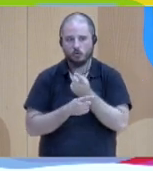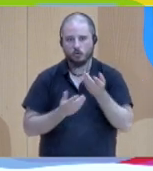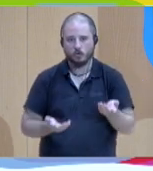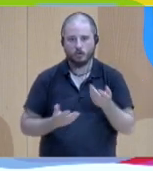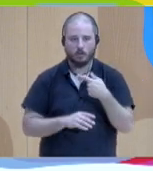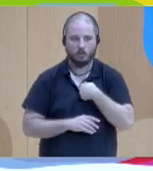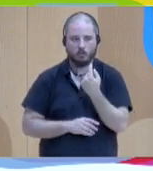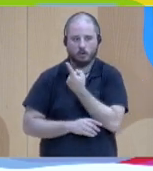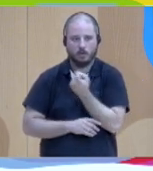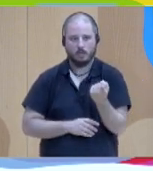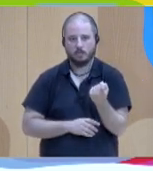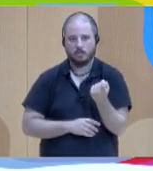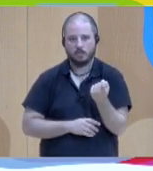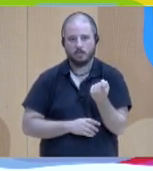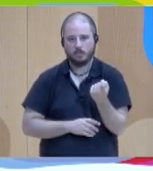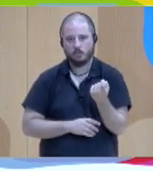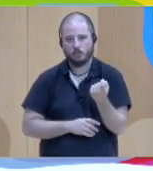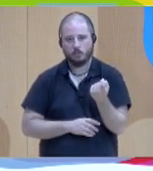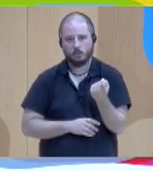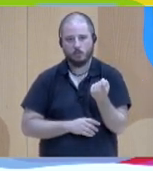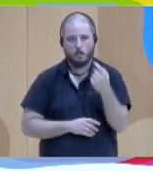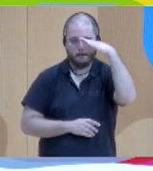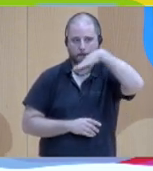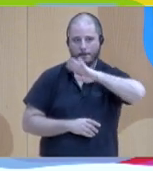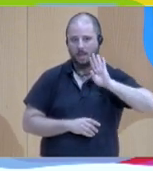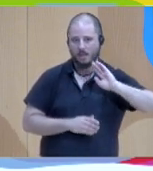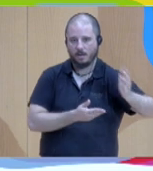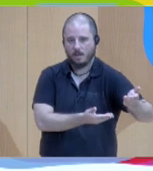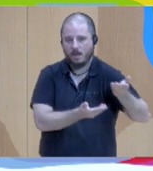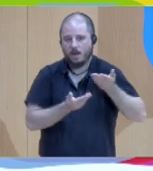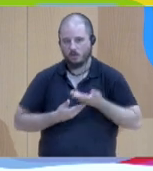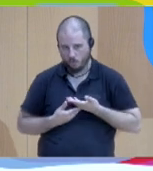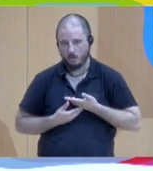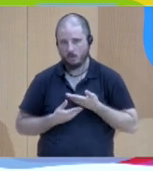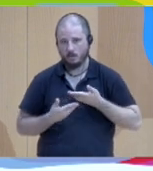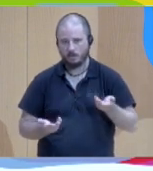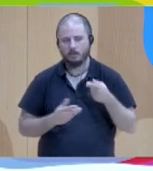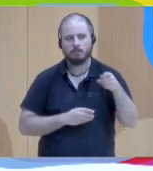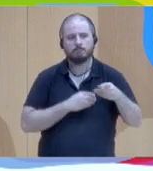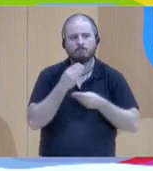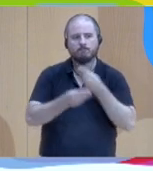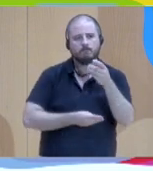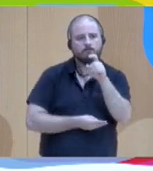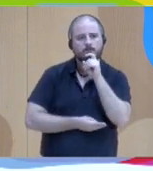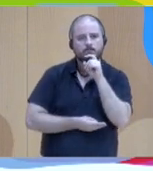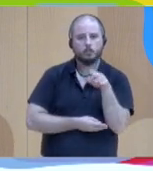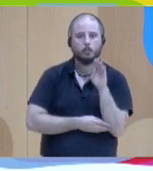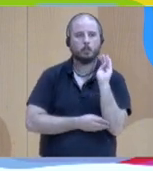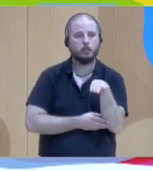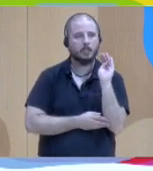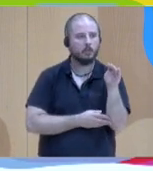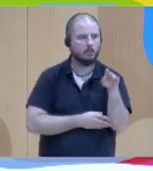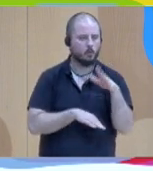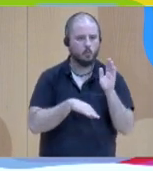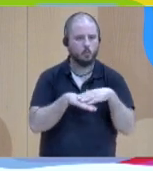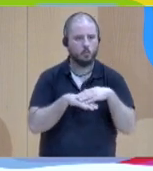ask for it not blaming not saying that you know your child is restless you have to